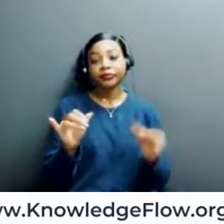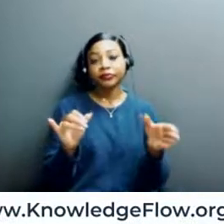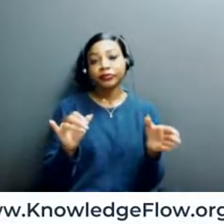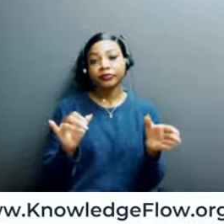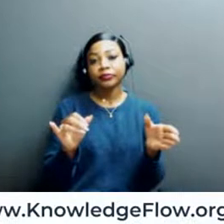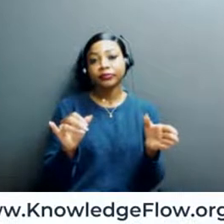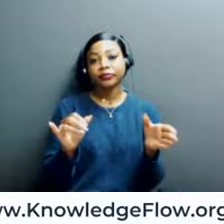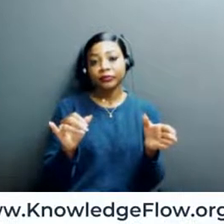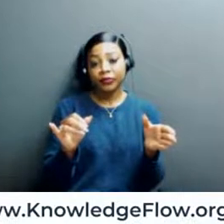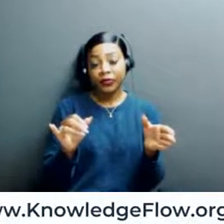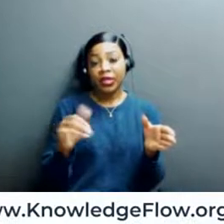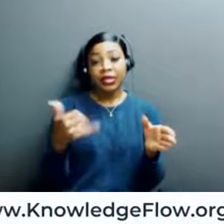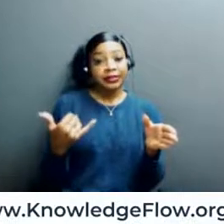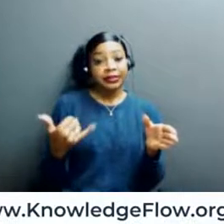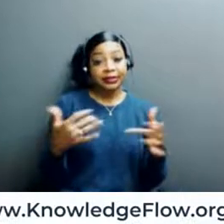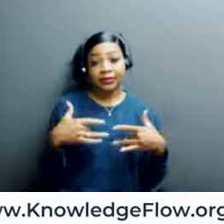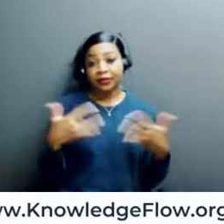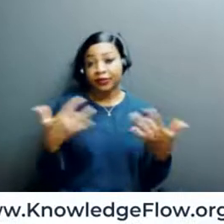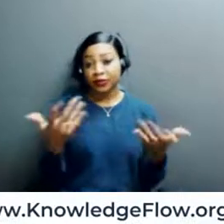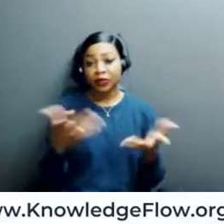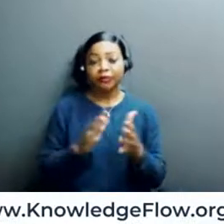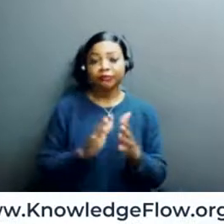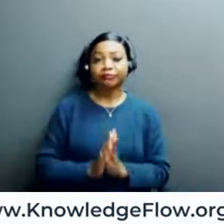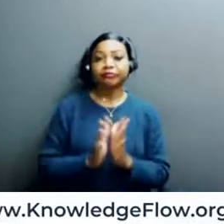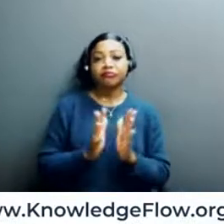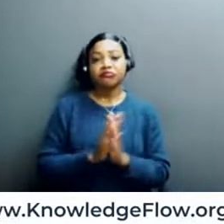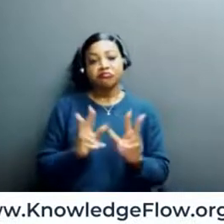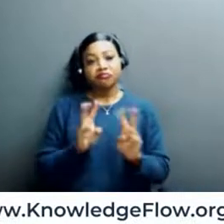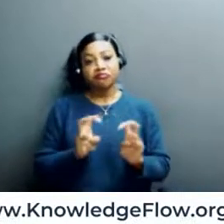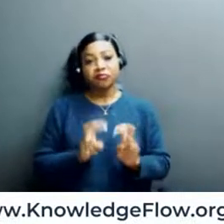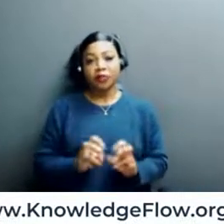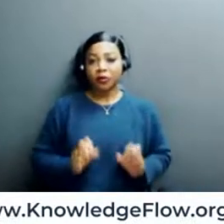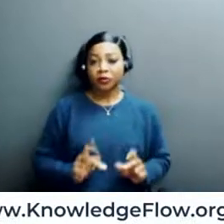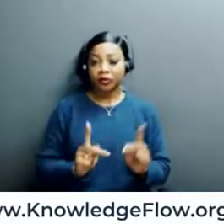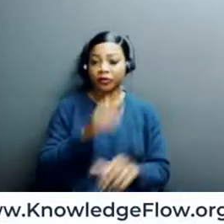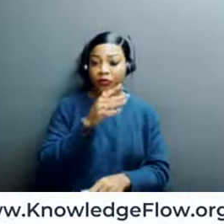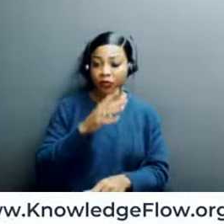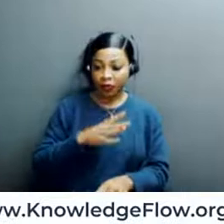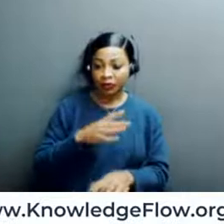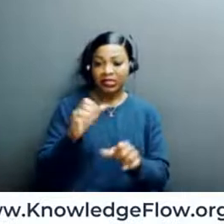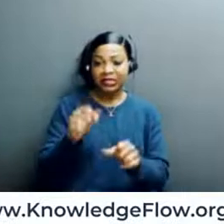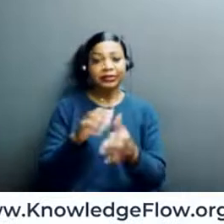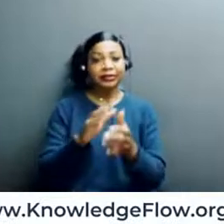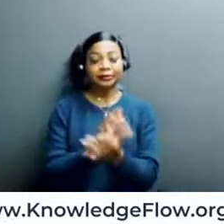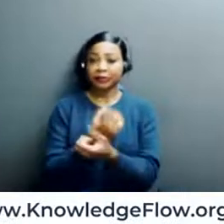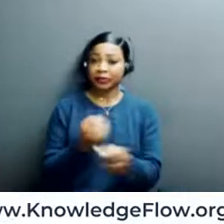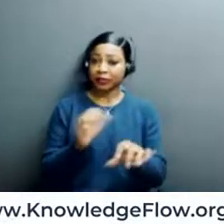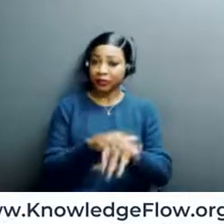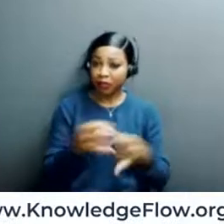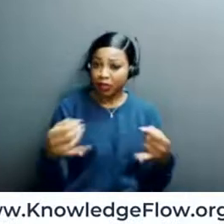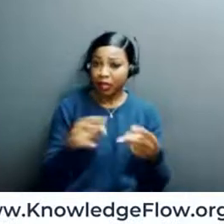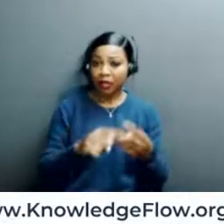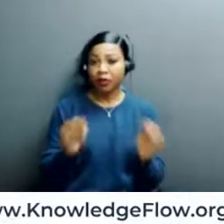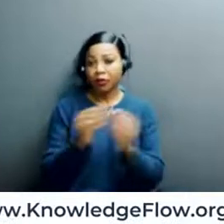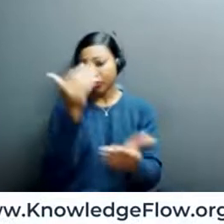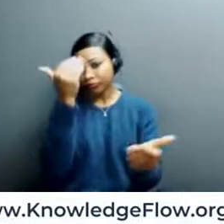takeaway from today's event is really looking for the opportunities for women to not only be more cyber secure and have more awareness and education